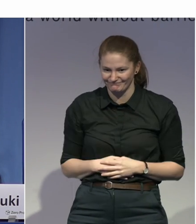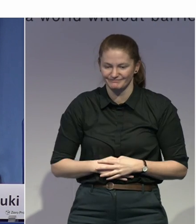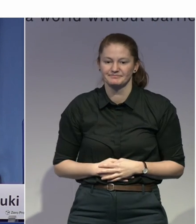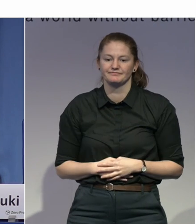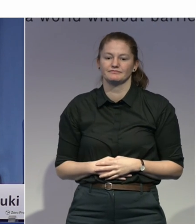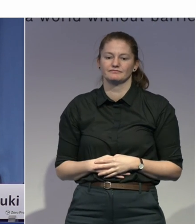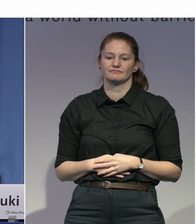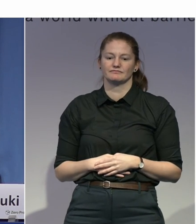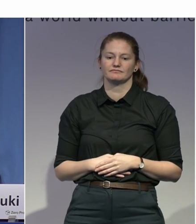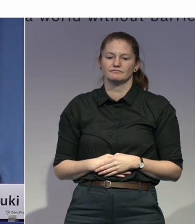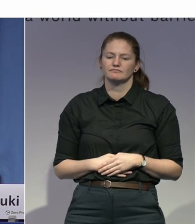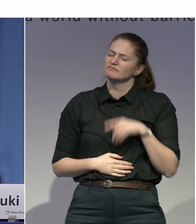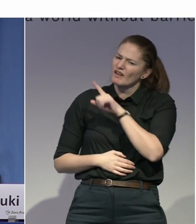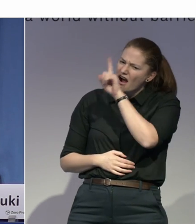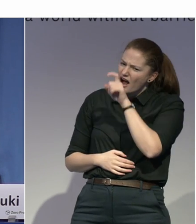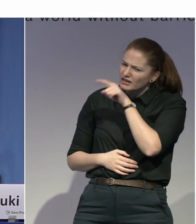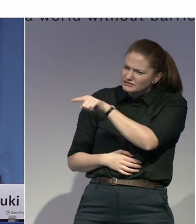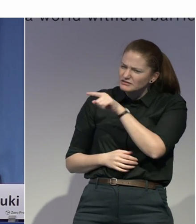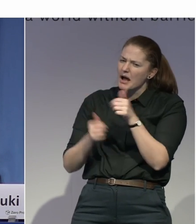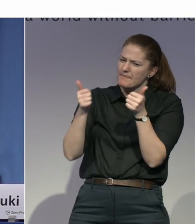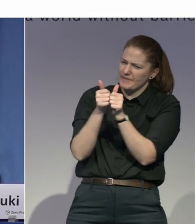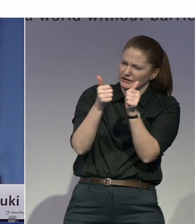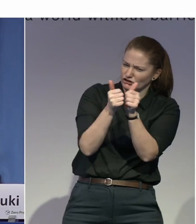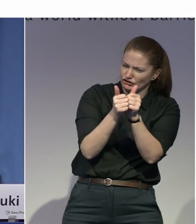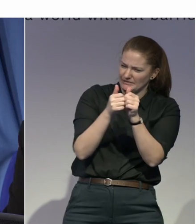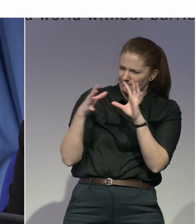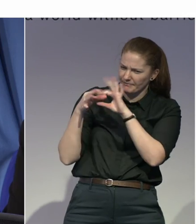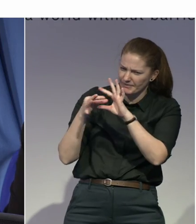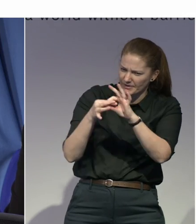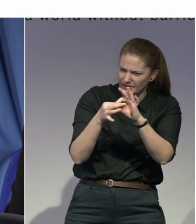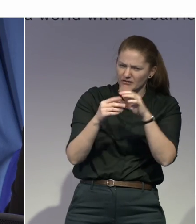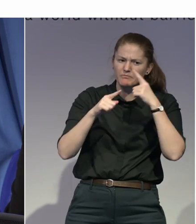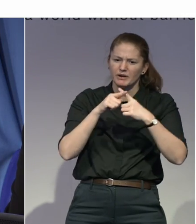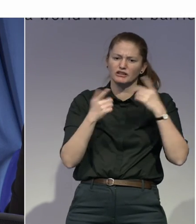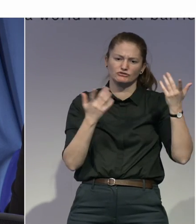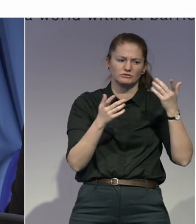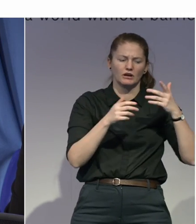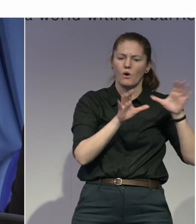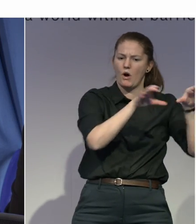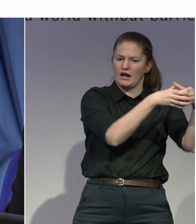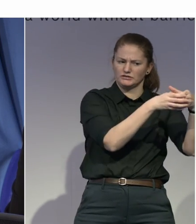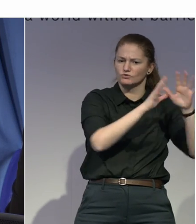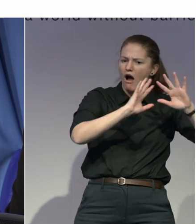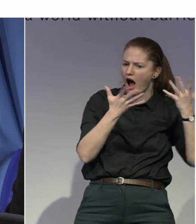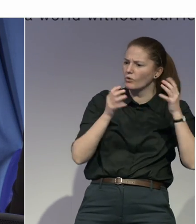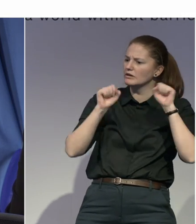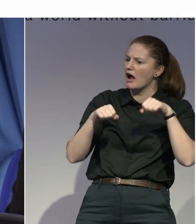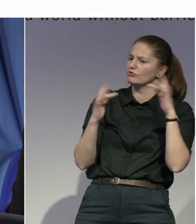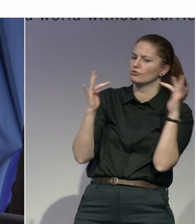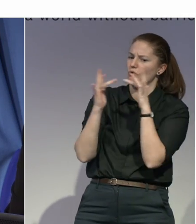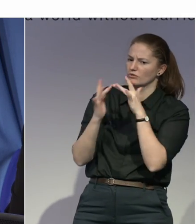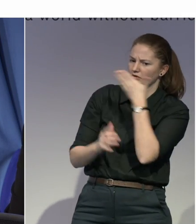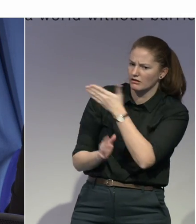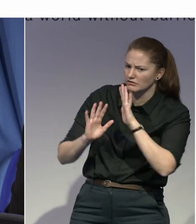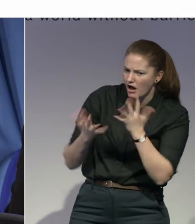to move through that level, not just to contact you? Yeah. What are the steps? Yeah, we take care of all the technology, the database,